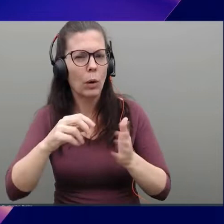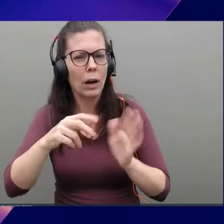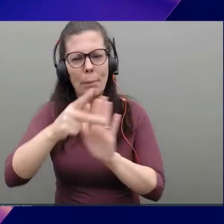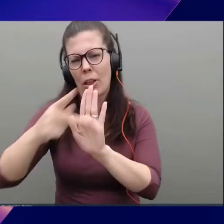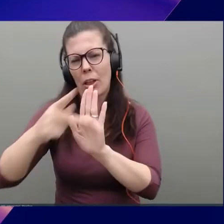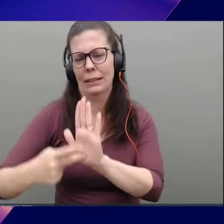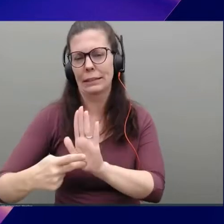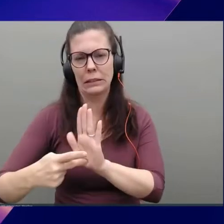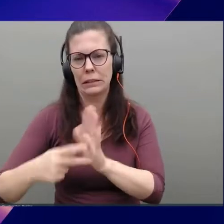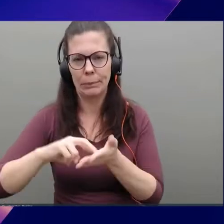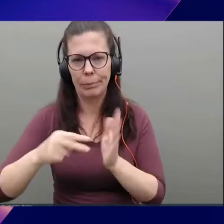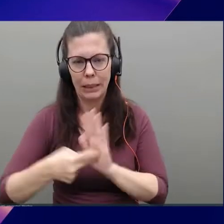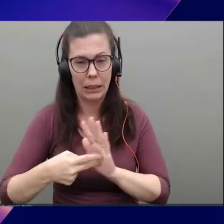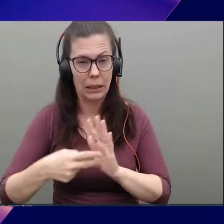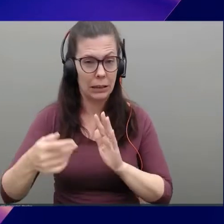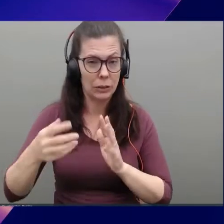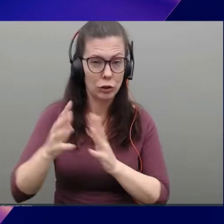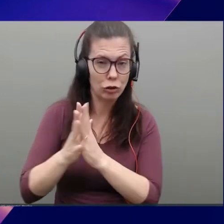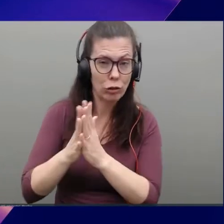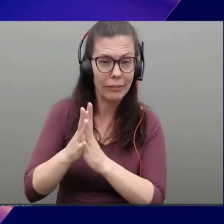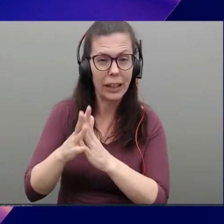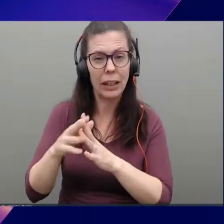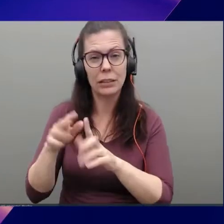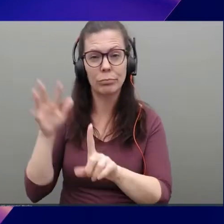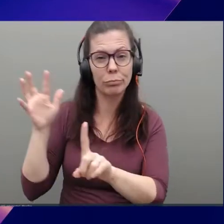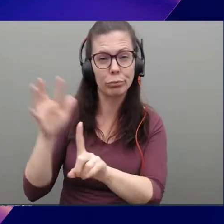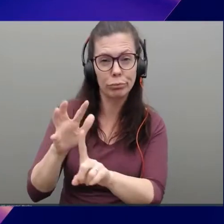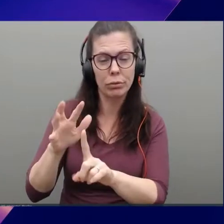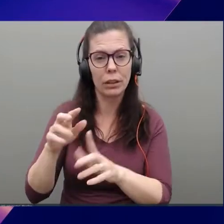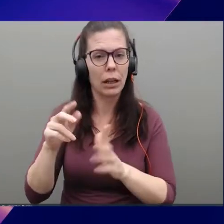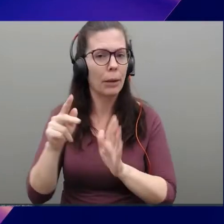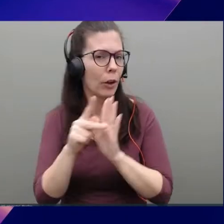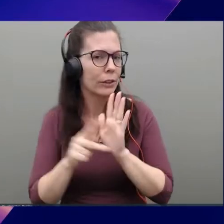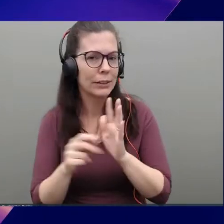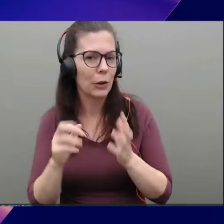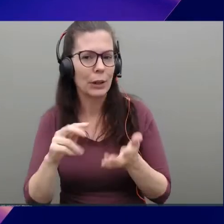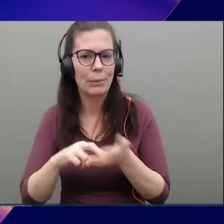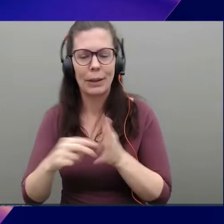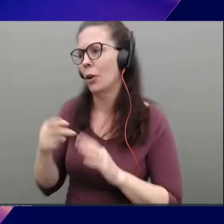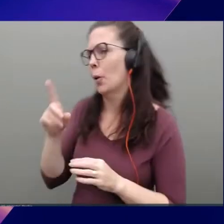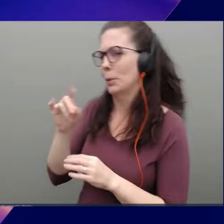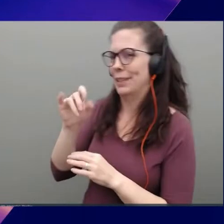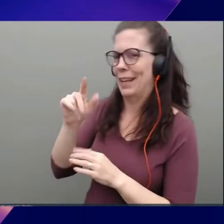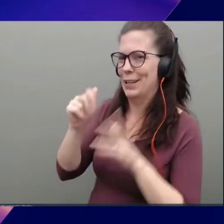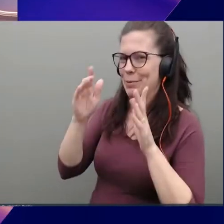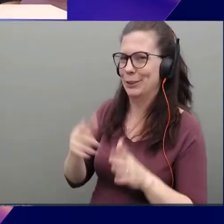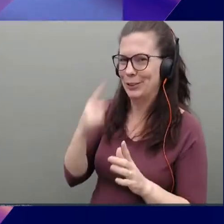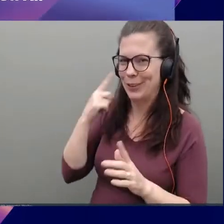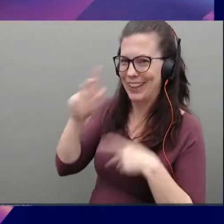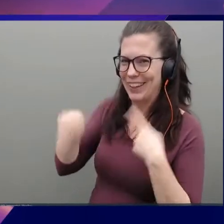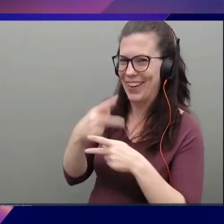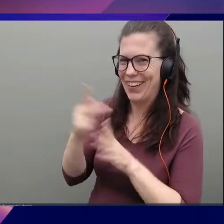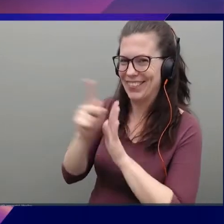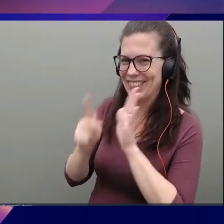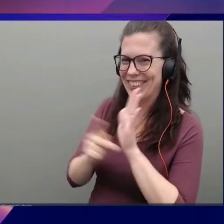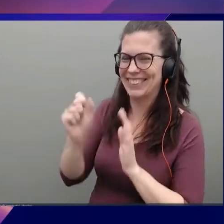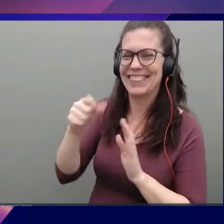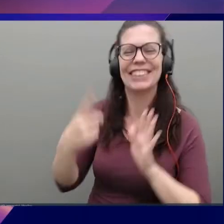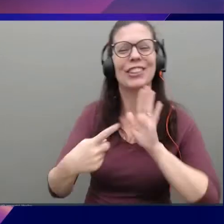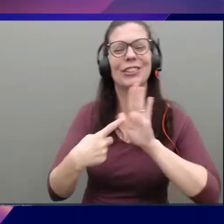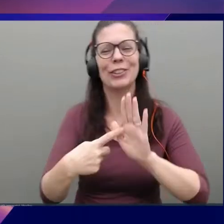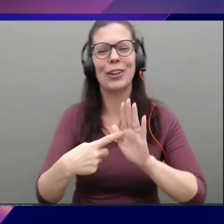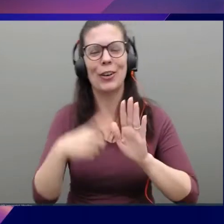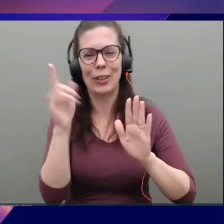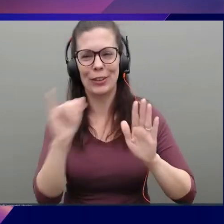Like, is that like a traffic policies or? Yeah, a container person, right? You think about other types of policies. So yeah, I'll show you what that looks like. Okay.